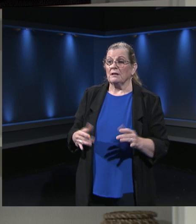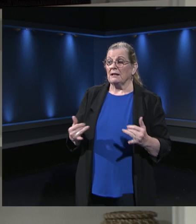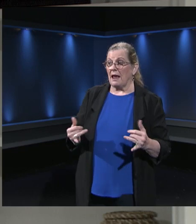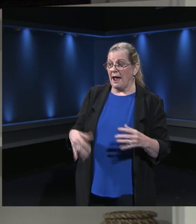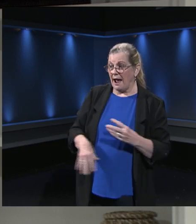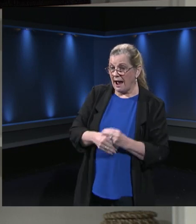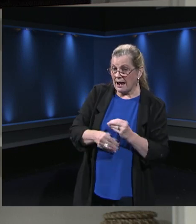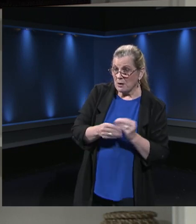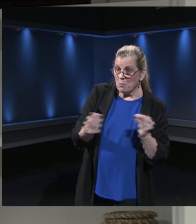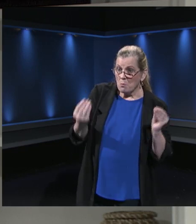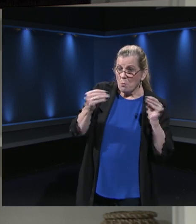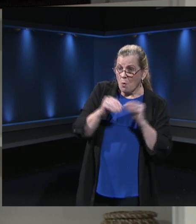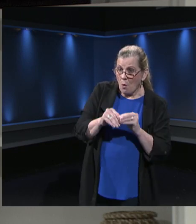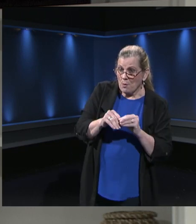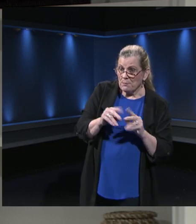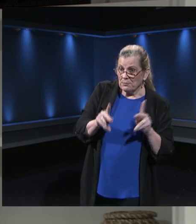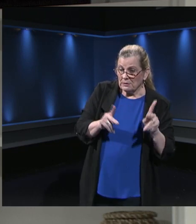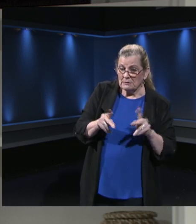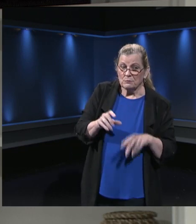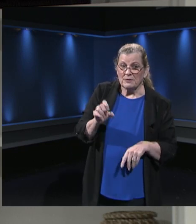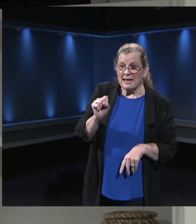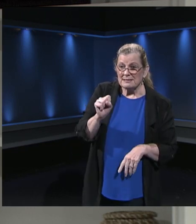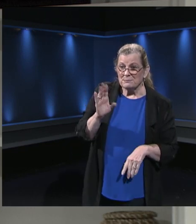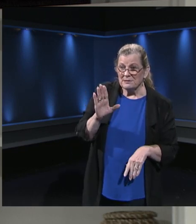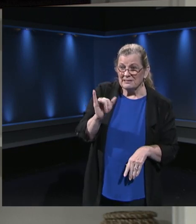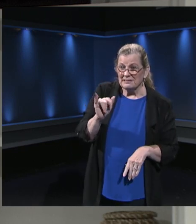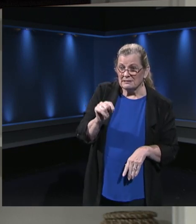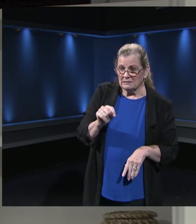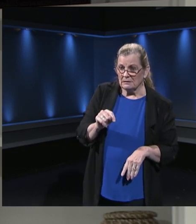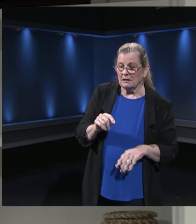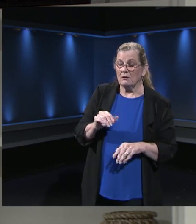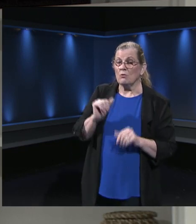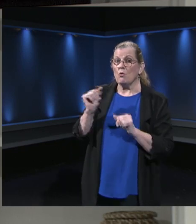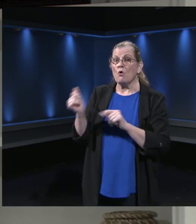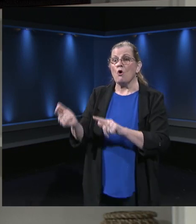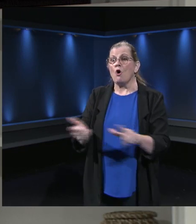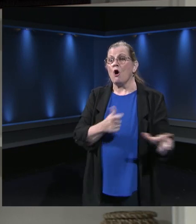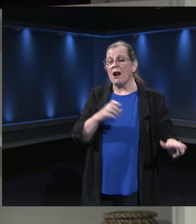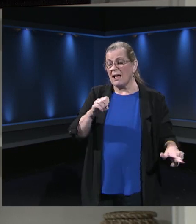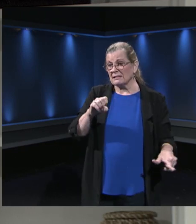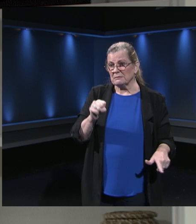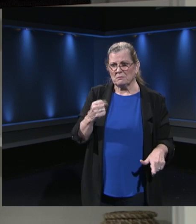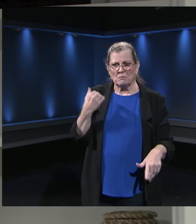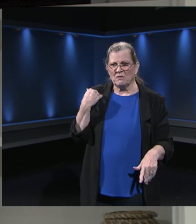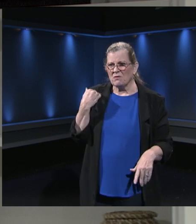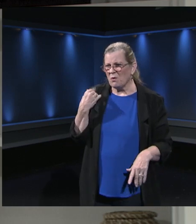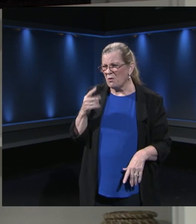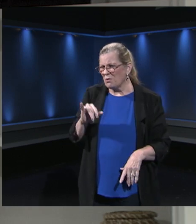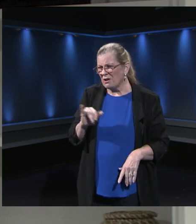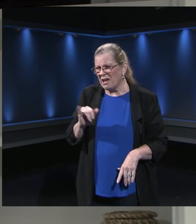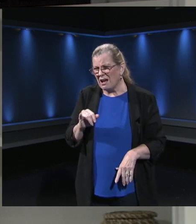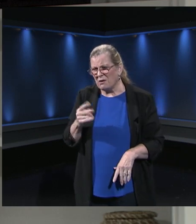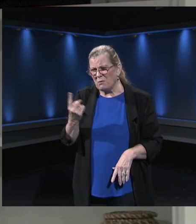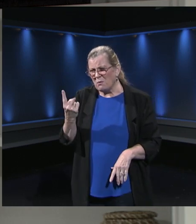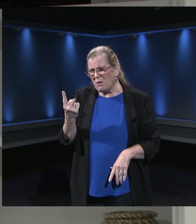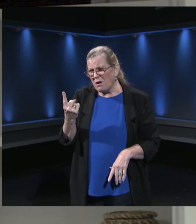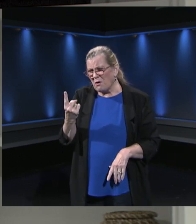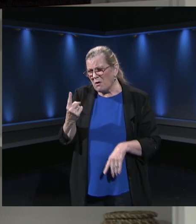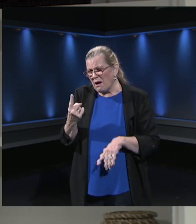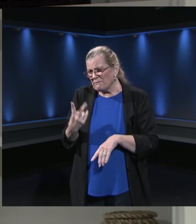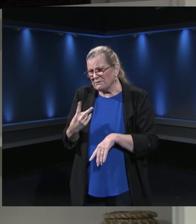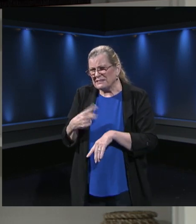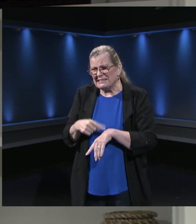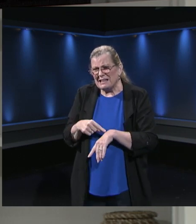SBITs at all of our elementary schools, even those that before could only get or afford a half-time SBIT.